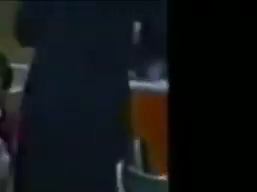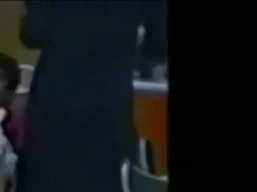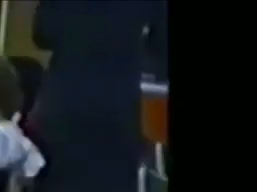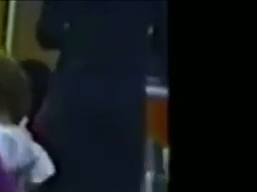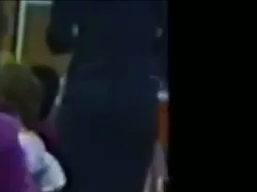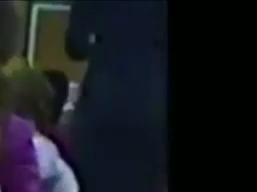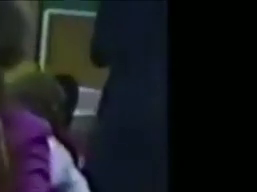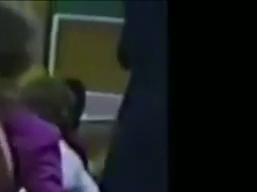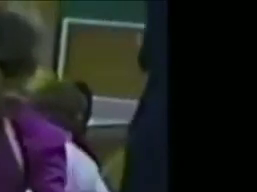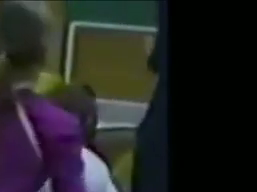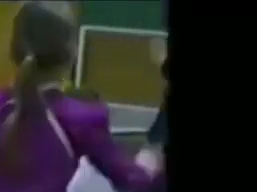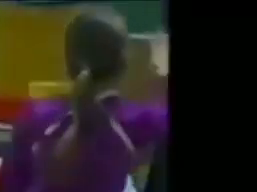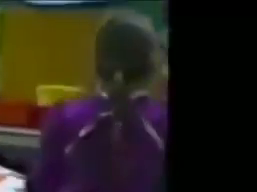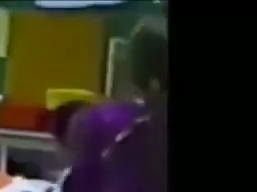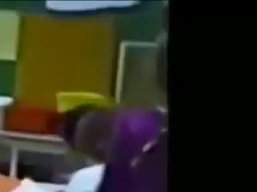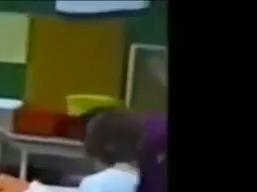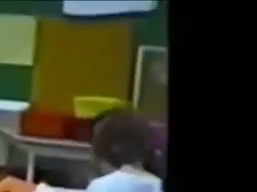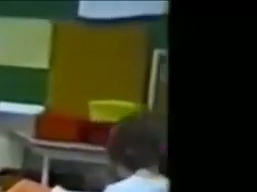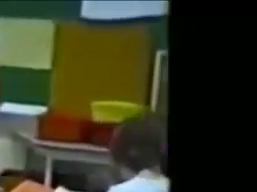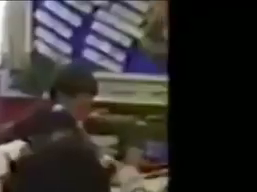one, two,